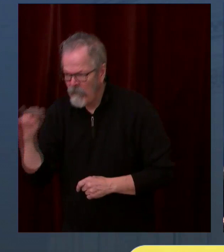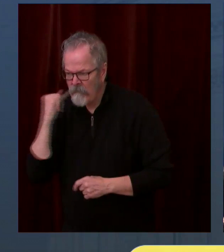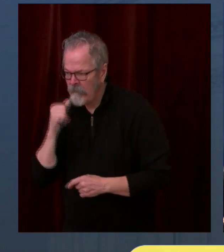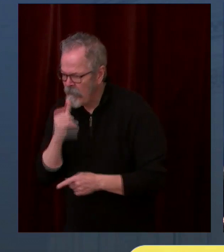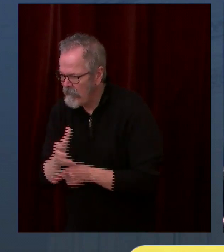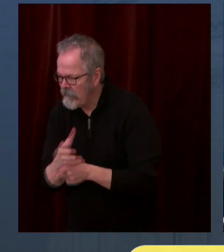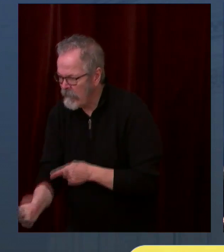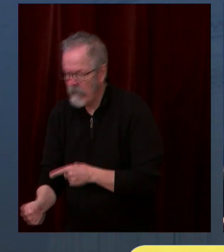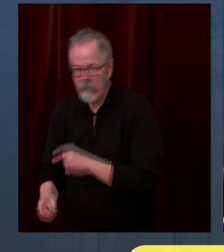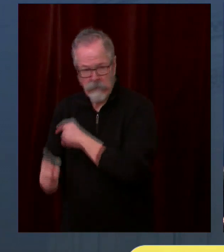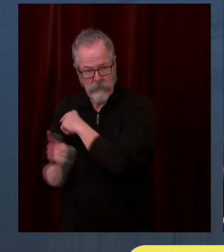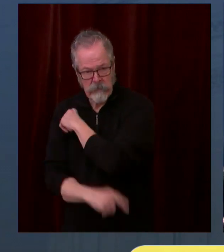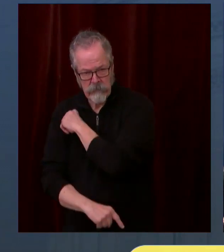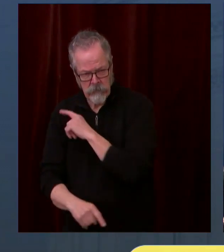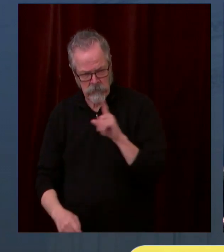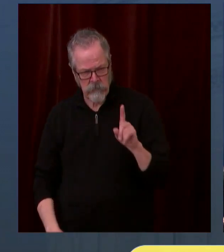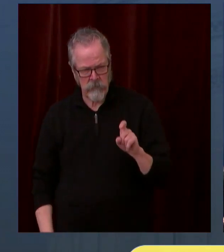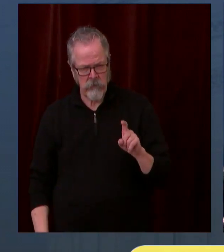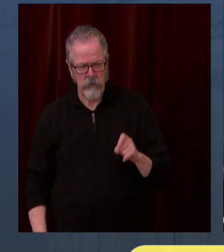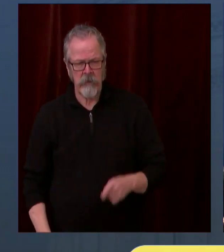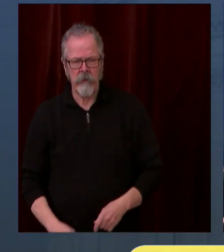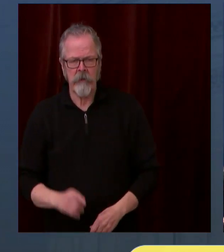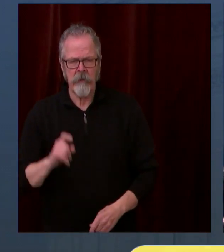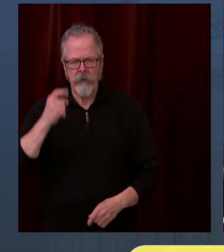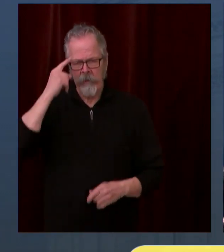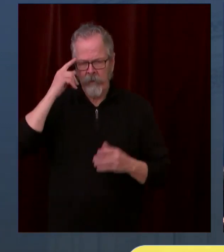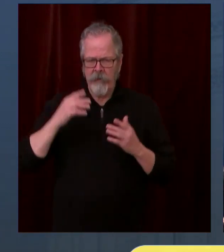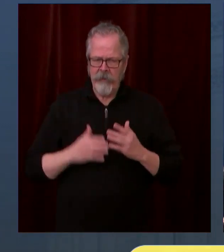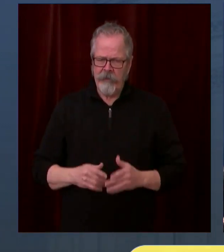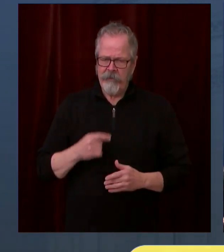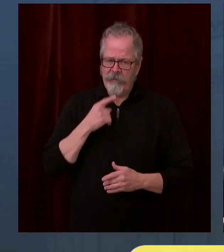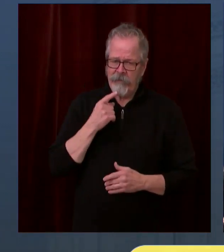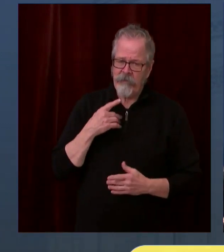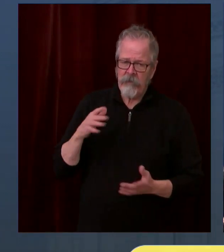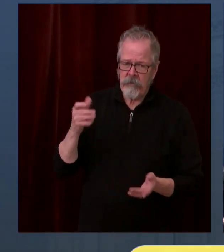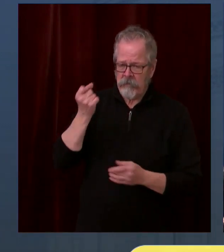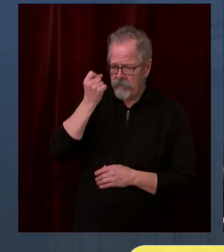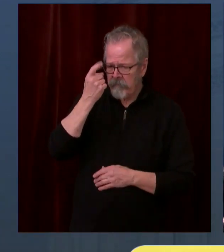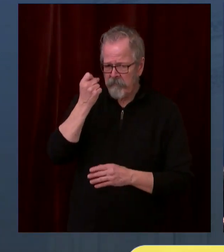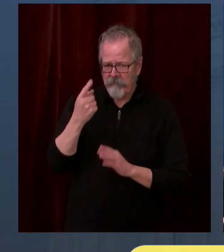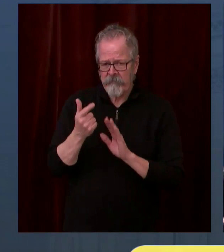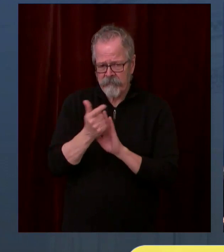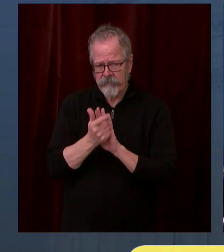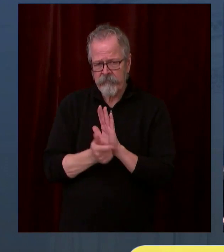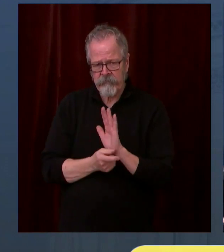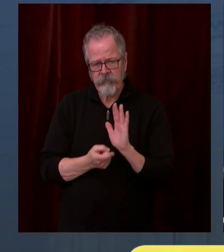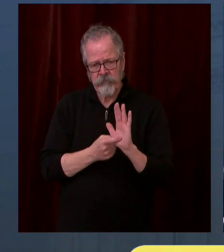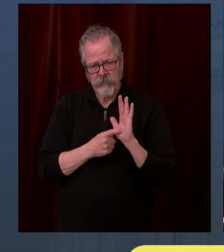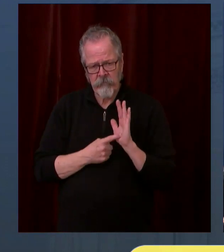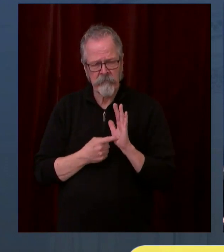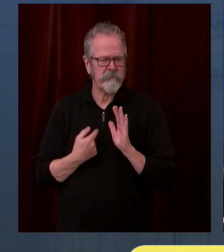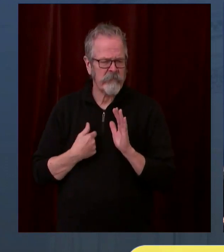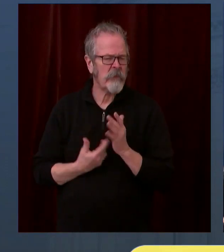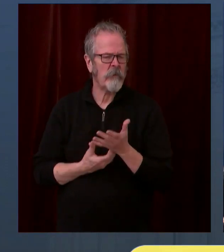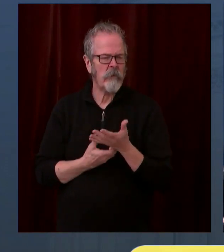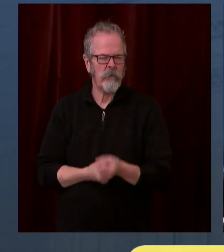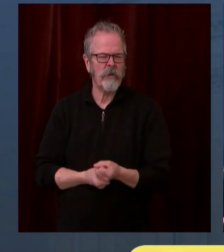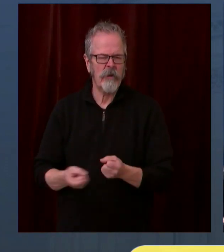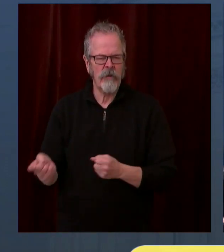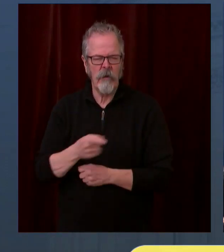I'm fully confident that our partners will fulfill this. We are fully confident that they can do this.